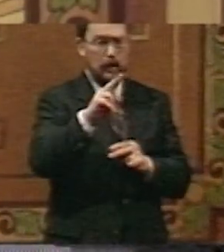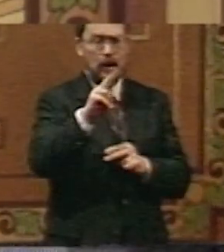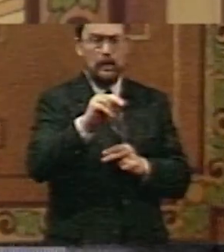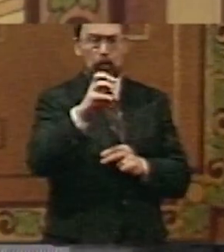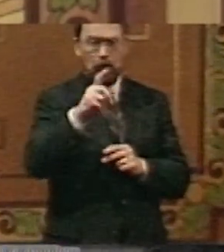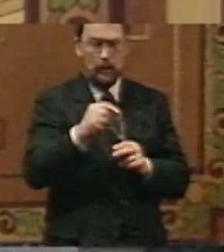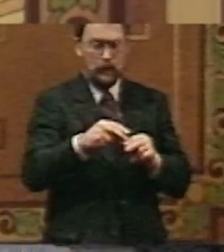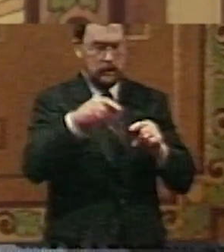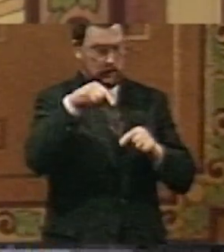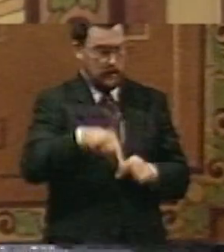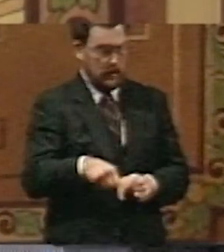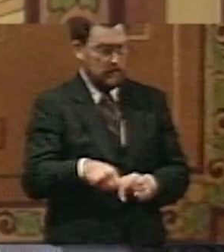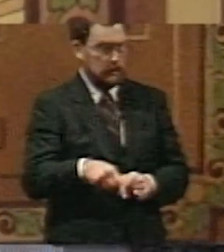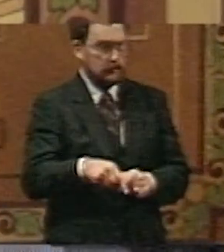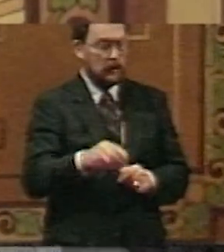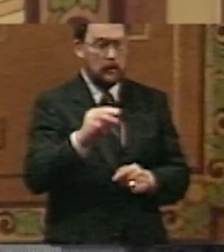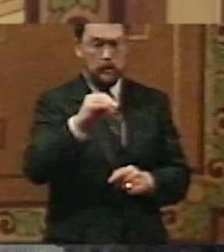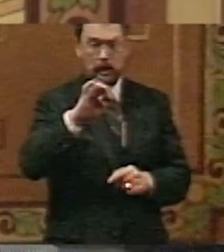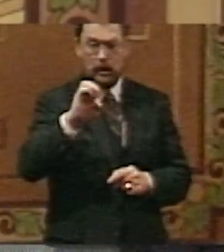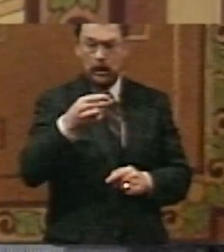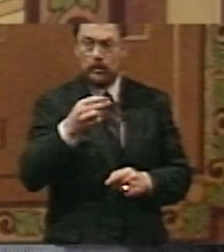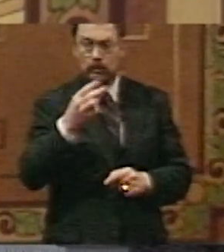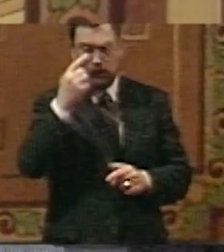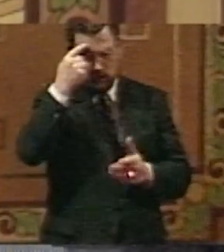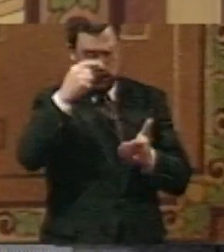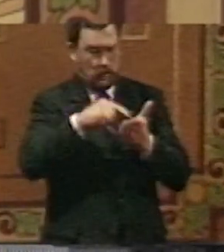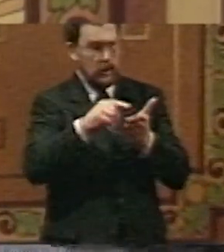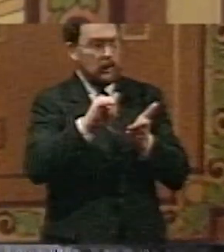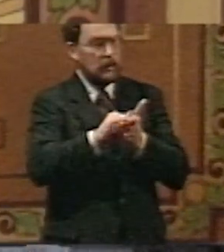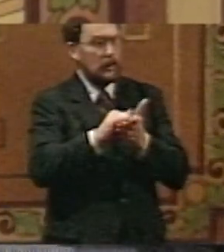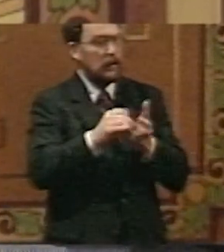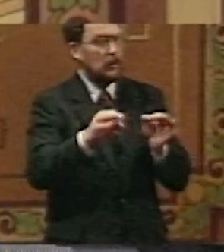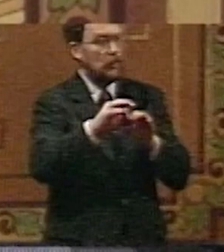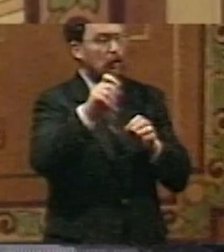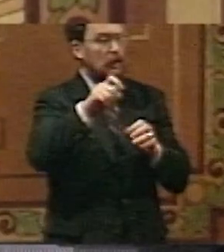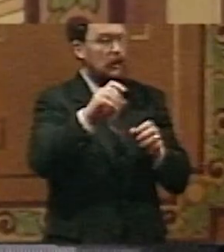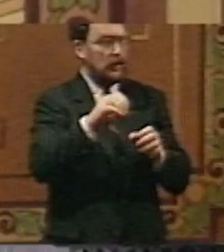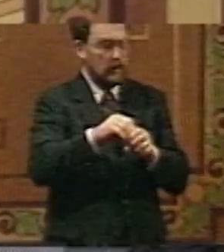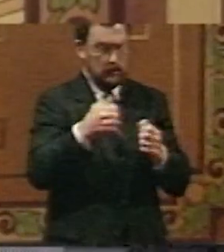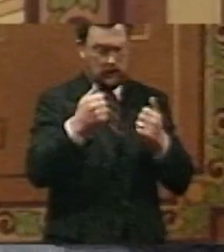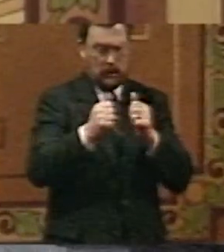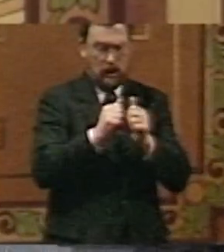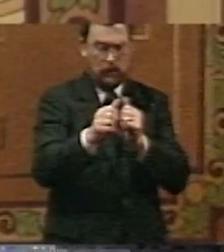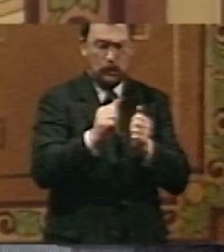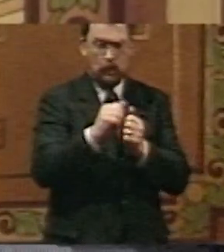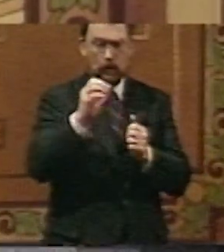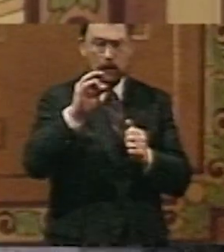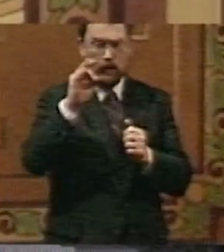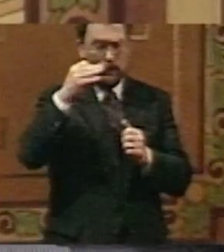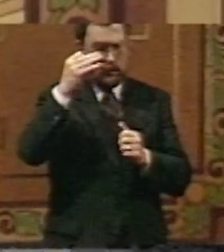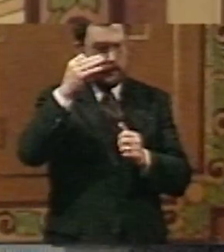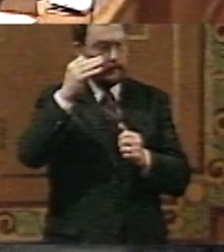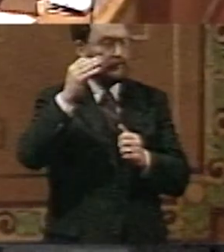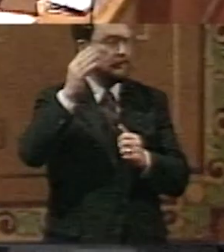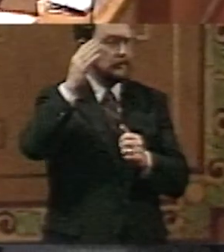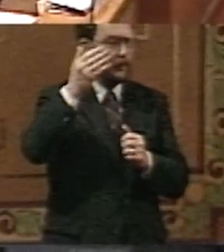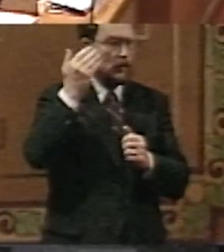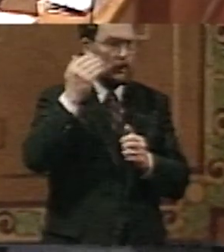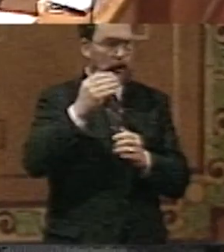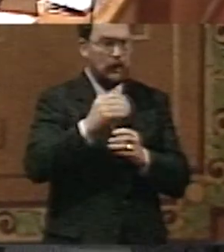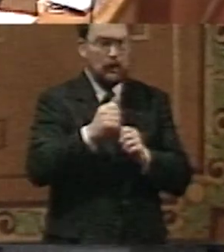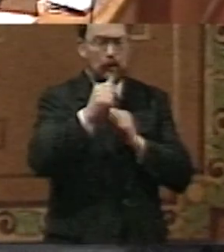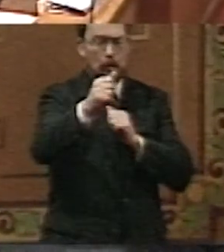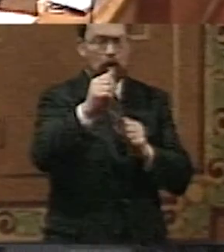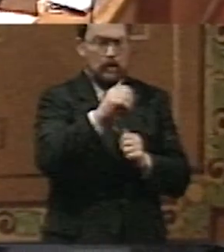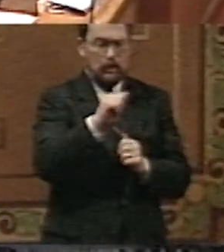have gone down. Michigan realized the critical need in that state in competition with foreign automobile manufacturers